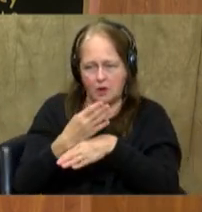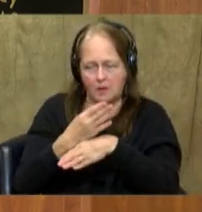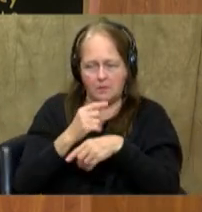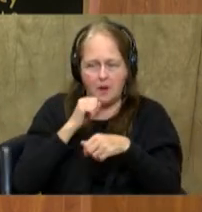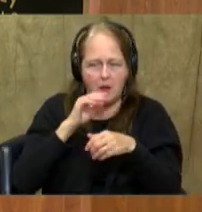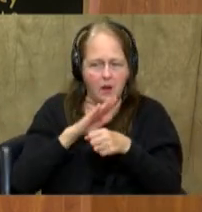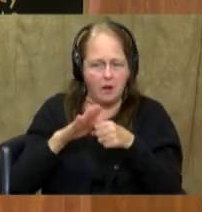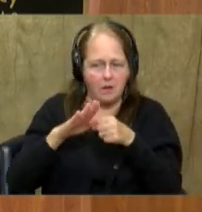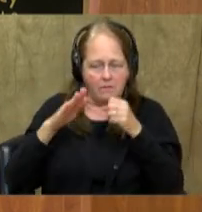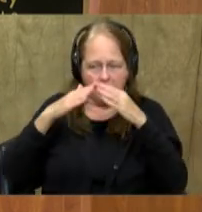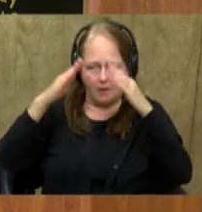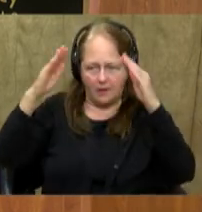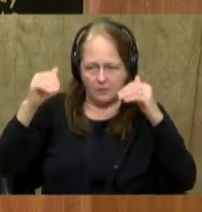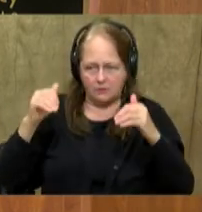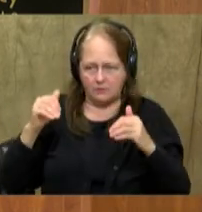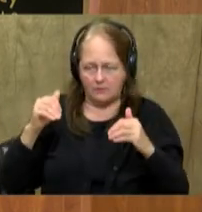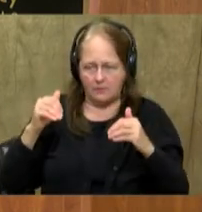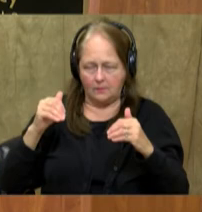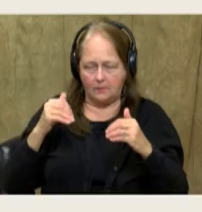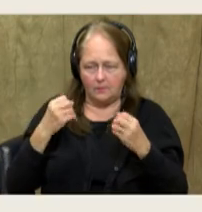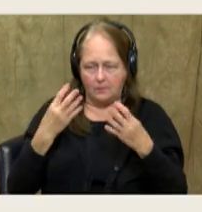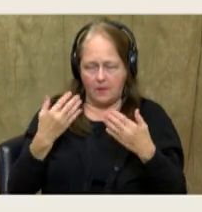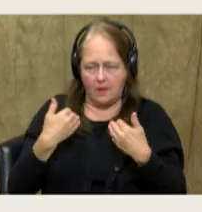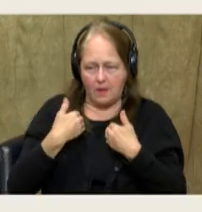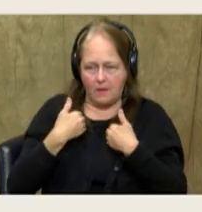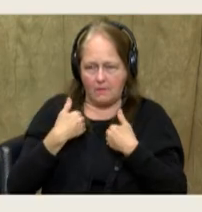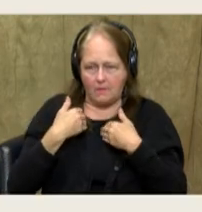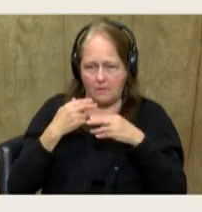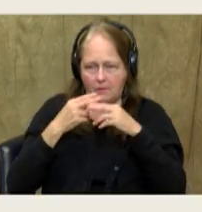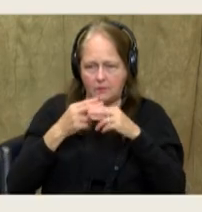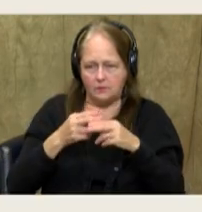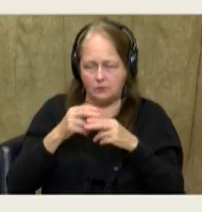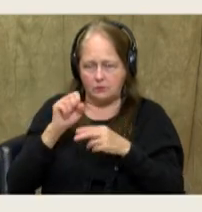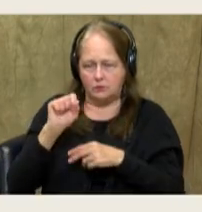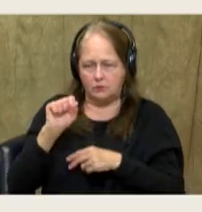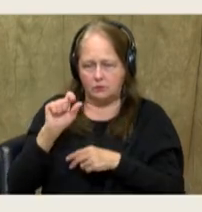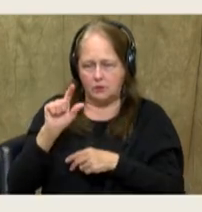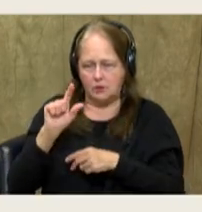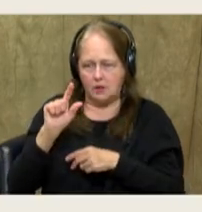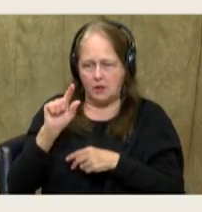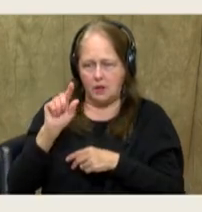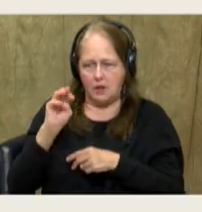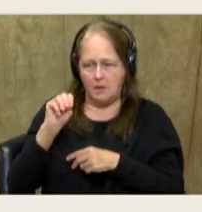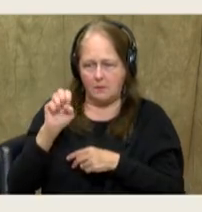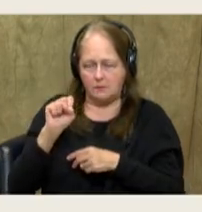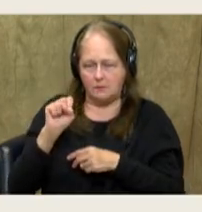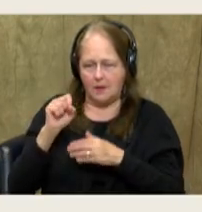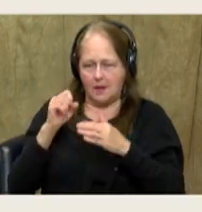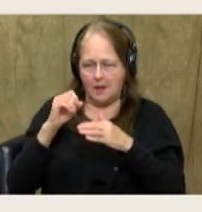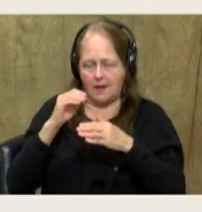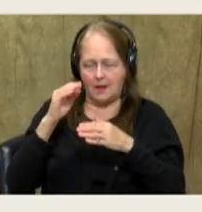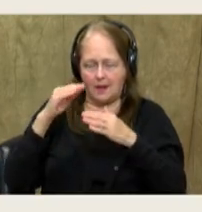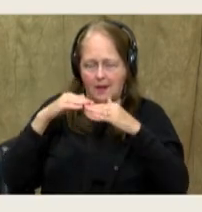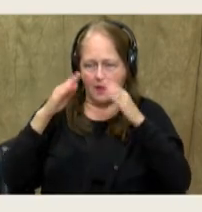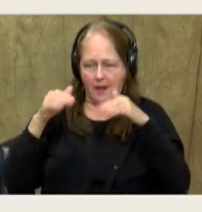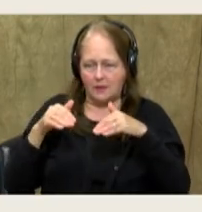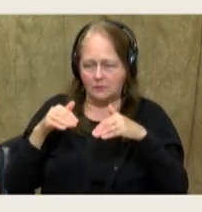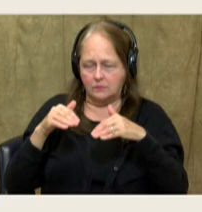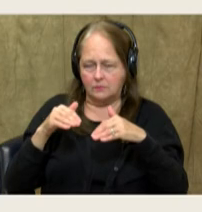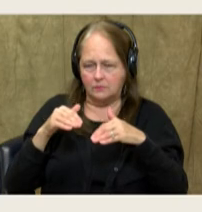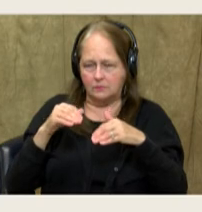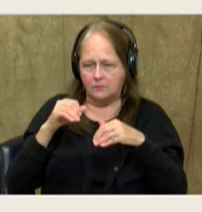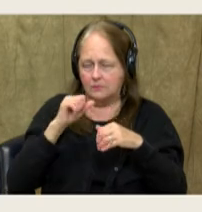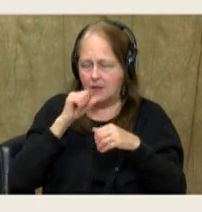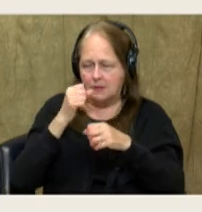housing. Many cities have areas that are called slums and shanty towns where housing has sprung up that are in